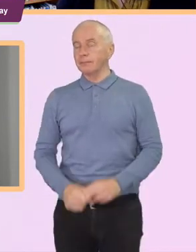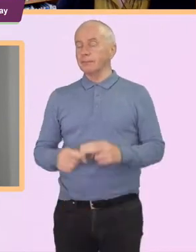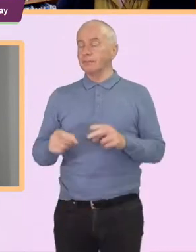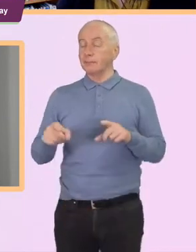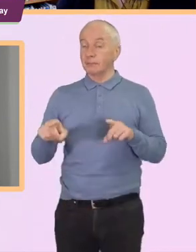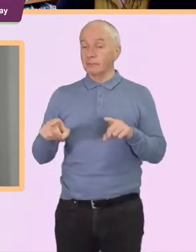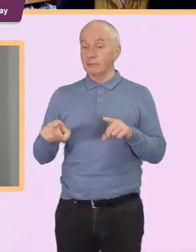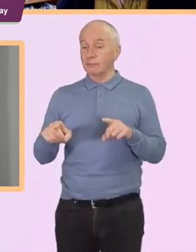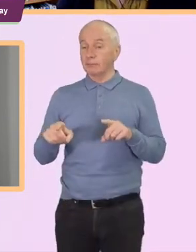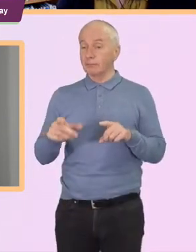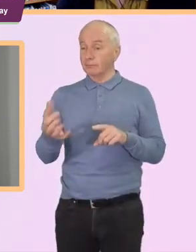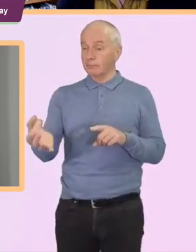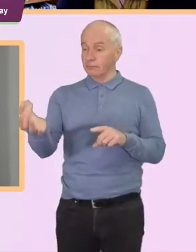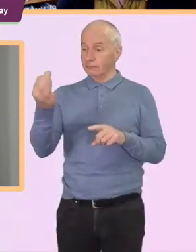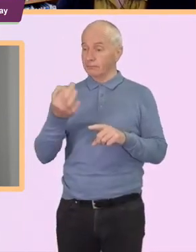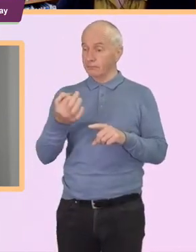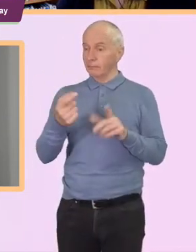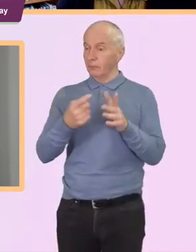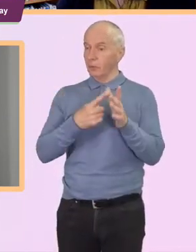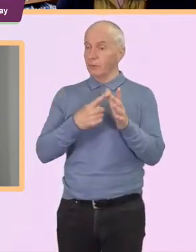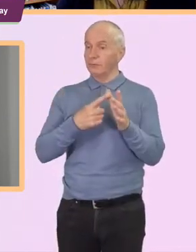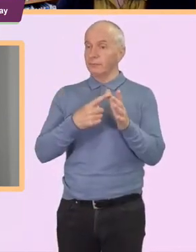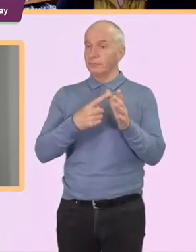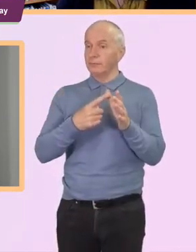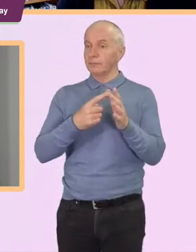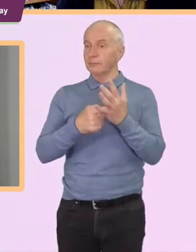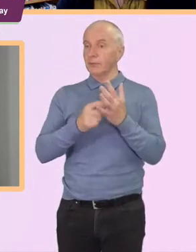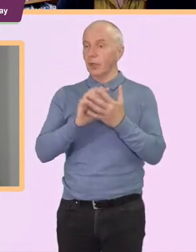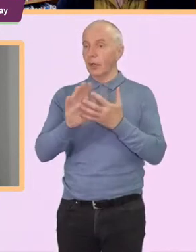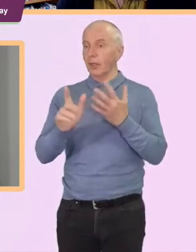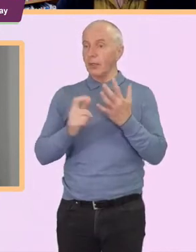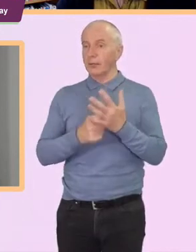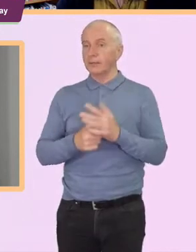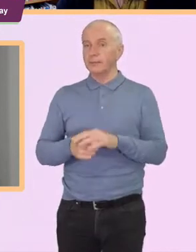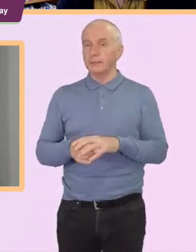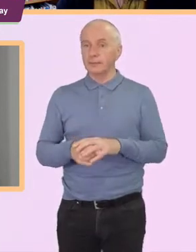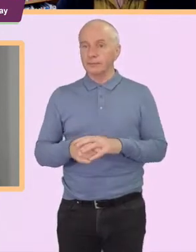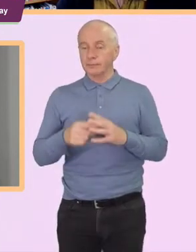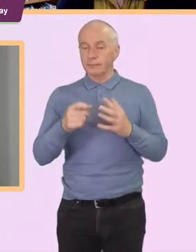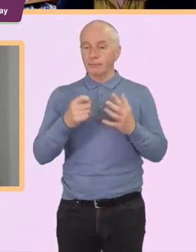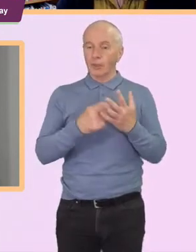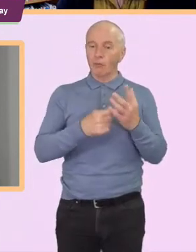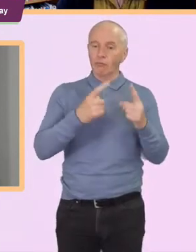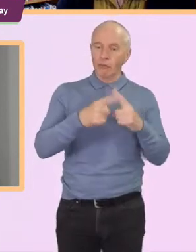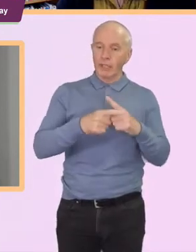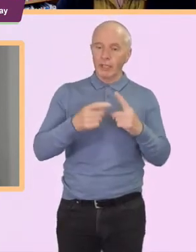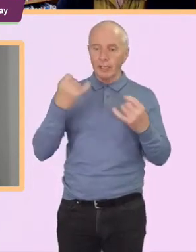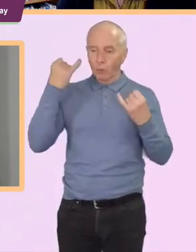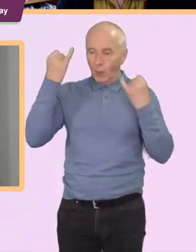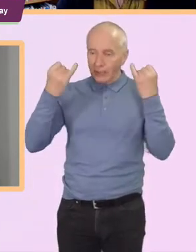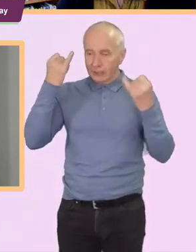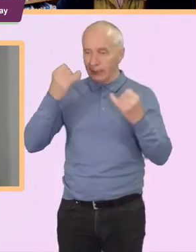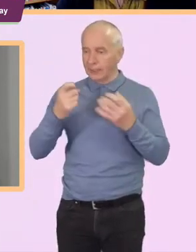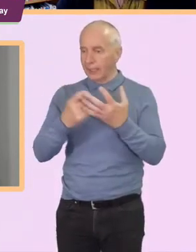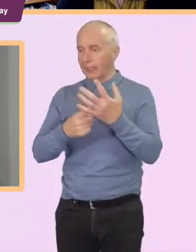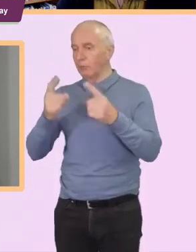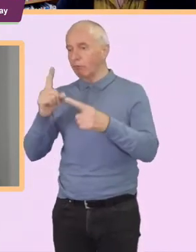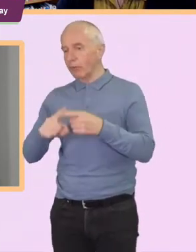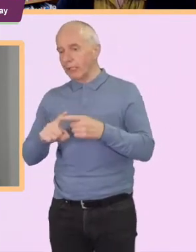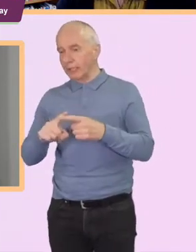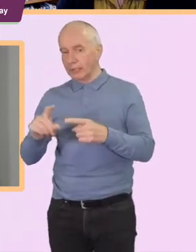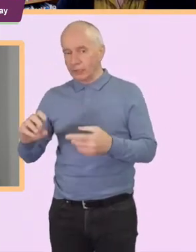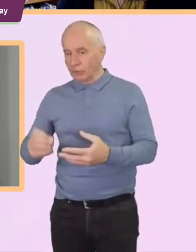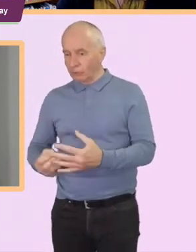question as well so the question is this Arthur rewilding and regenerative agriculture to halt the